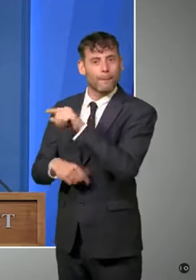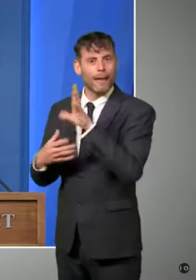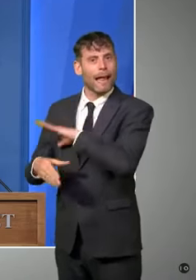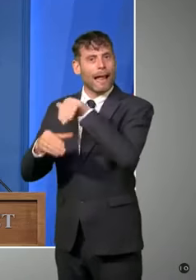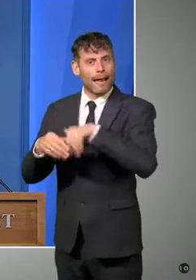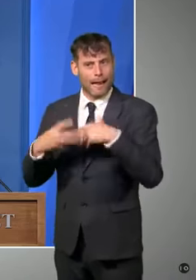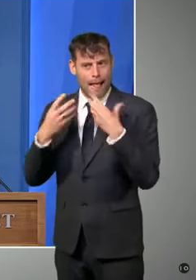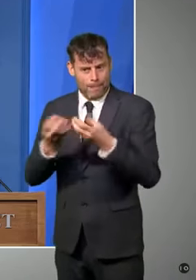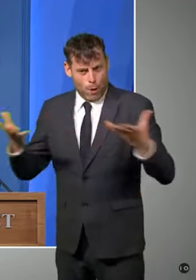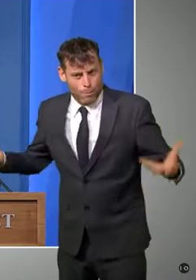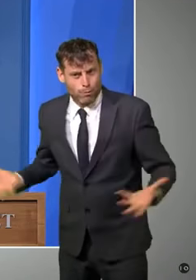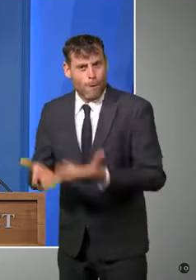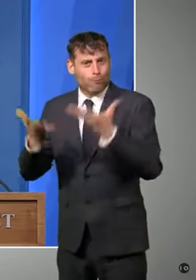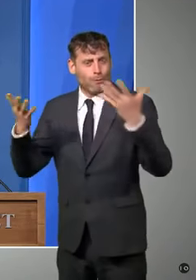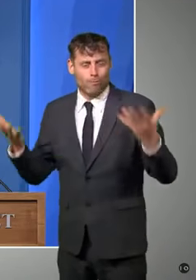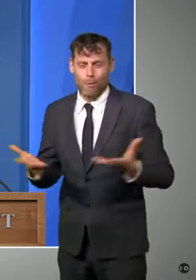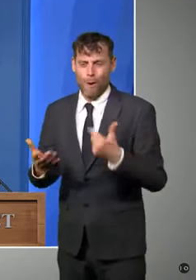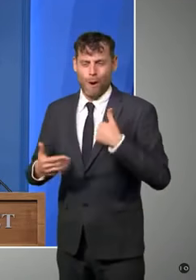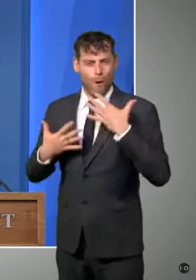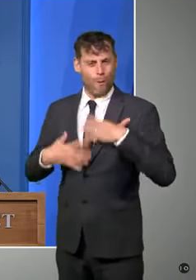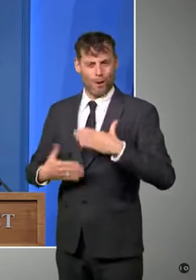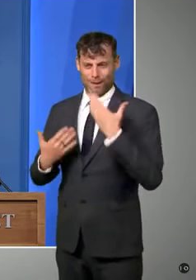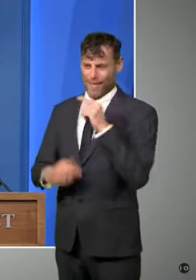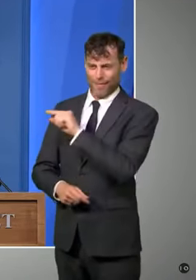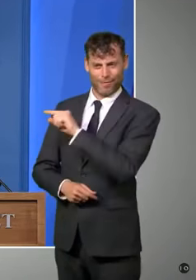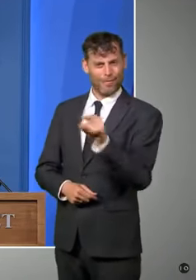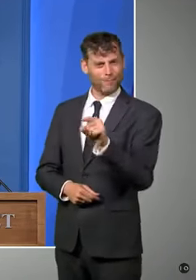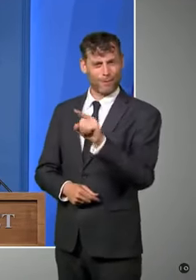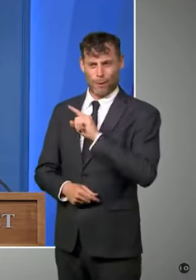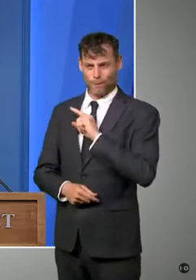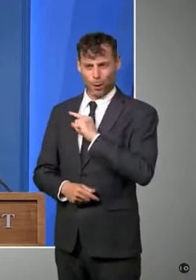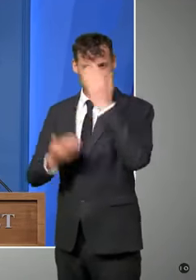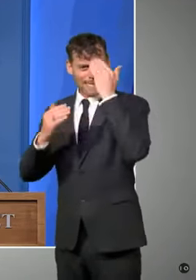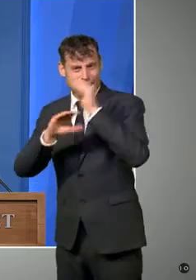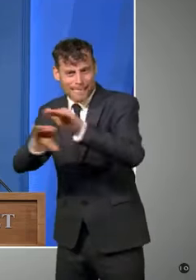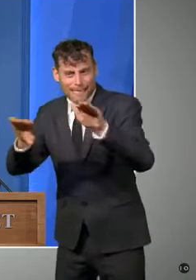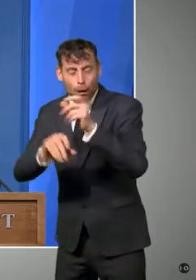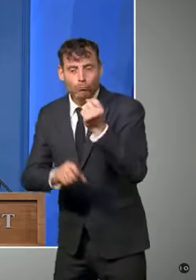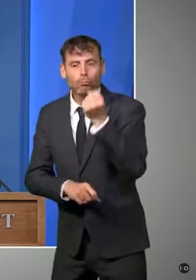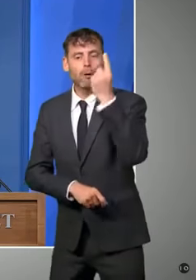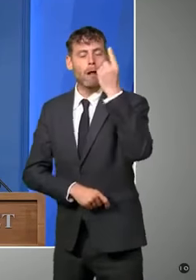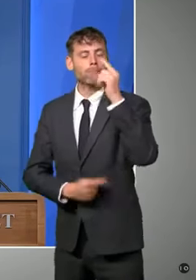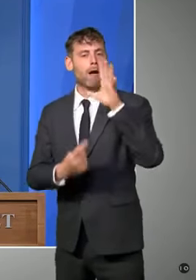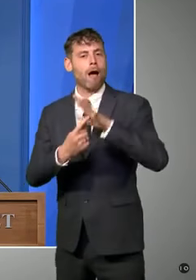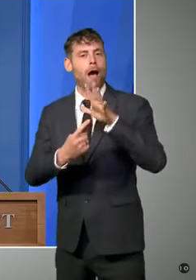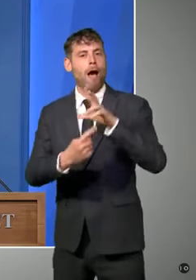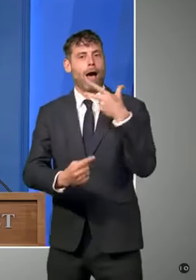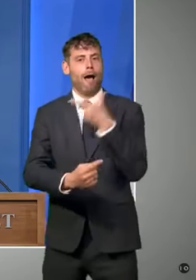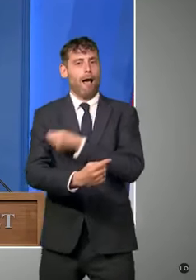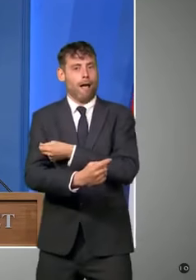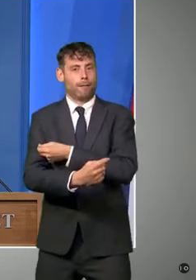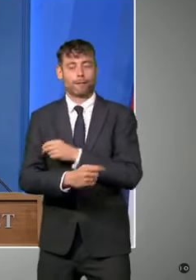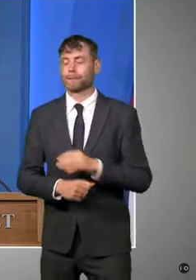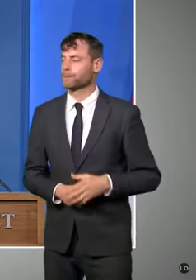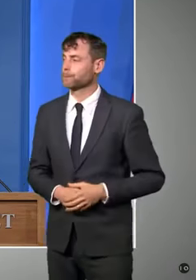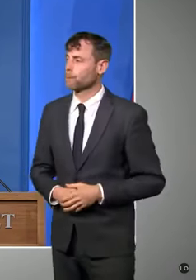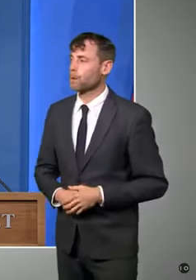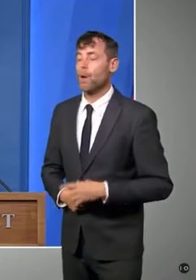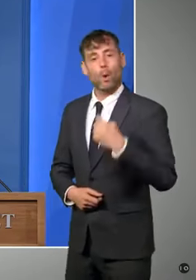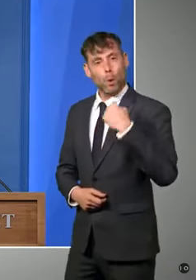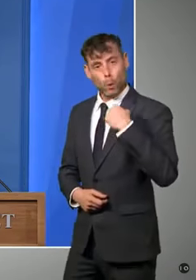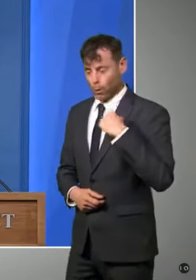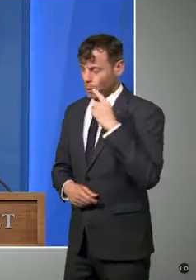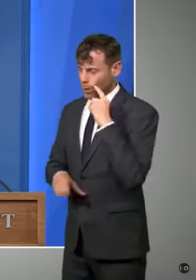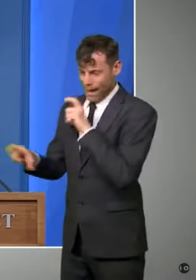lives. But we're not done. Our job is not done. We will keep offering first doses as supply allows, and in line with JCV advice